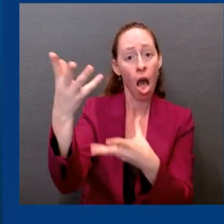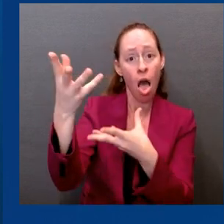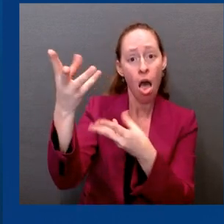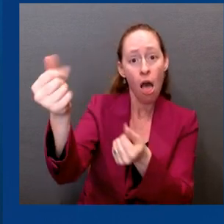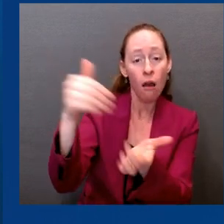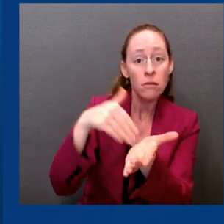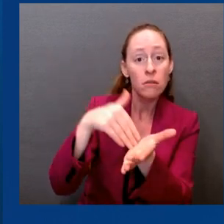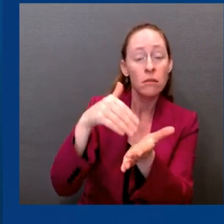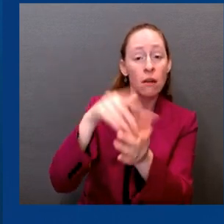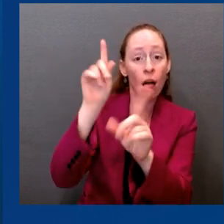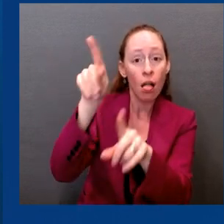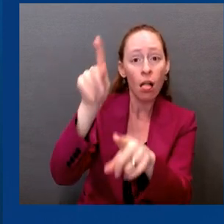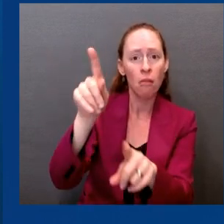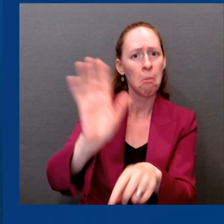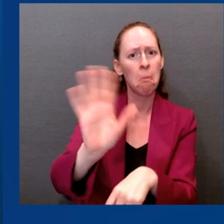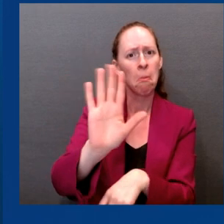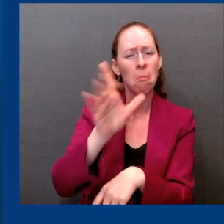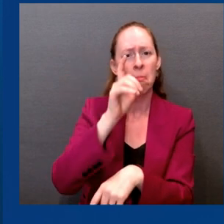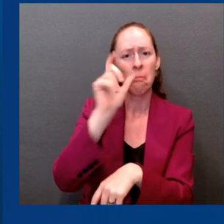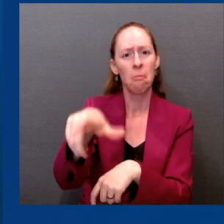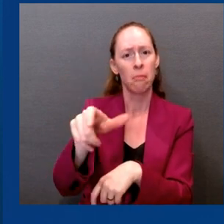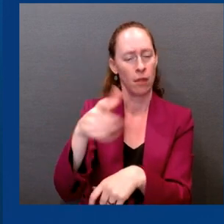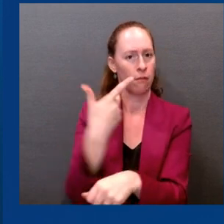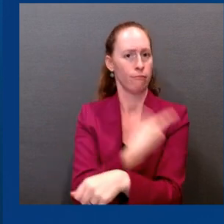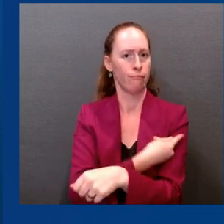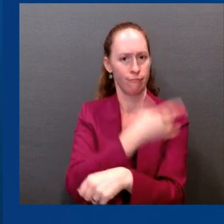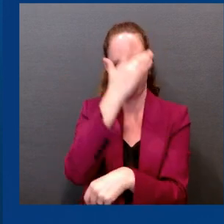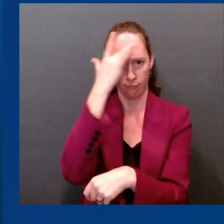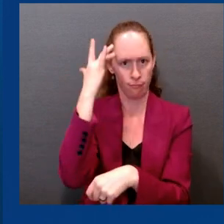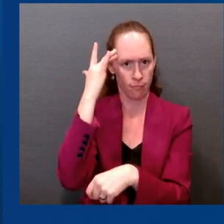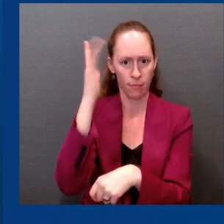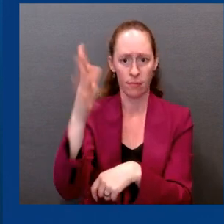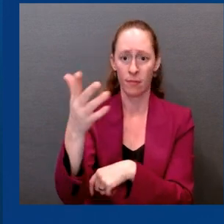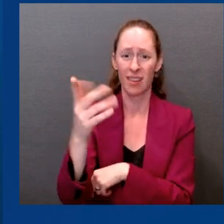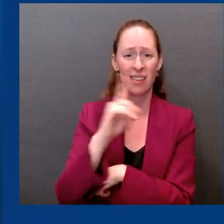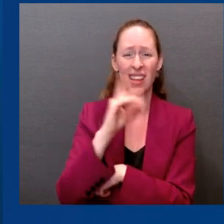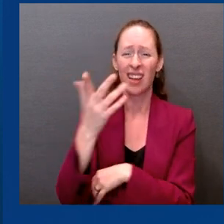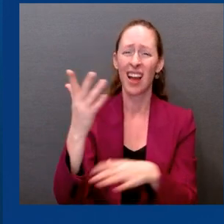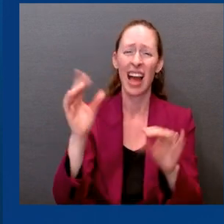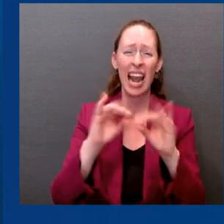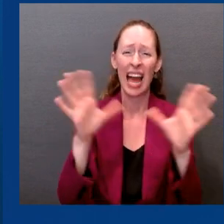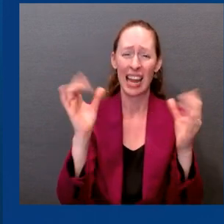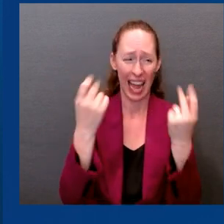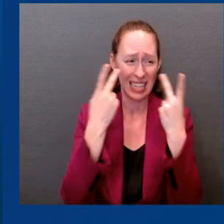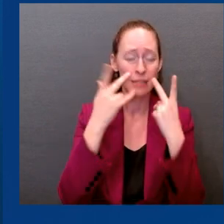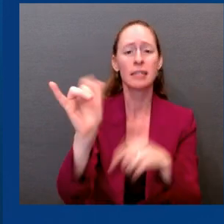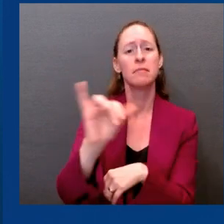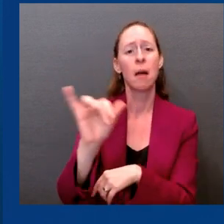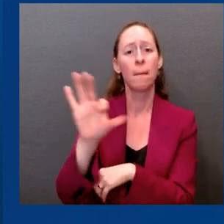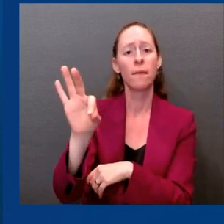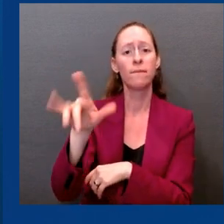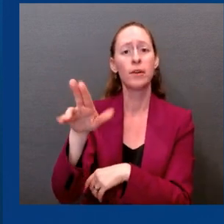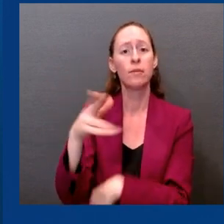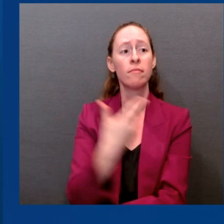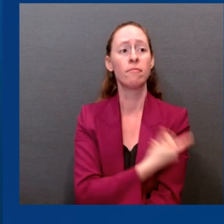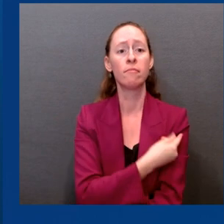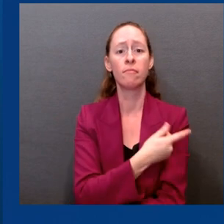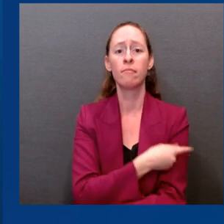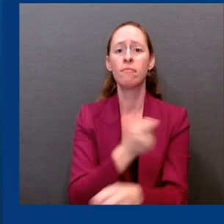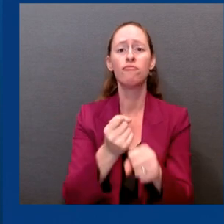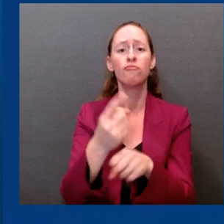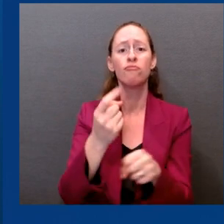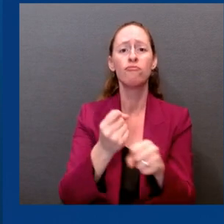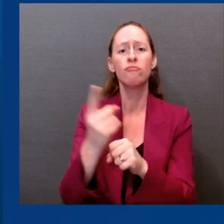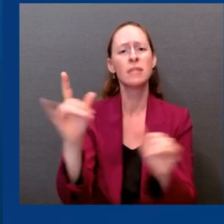vaccines are clear. If you are eligible, I strongly encourage you to get your fall COVID-19 shot. And remember,